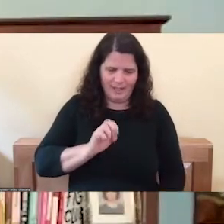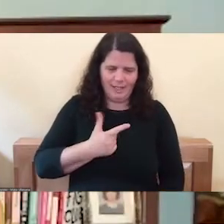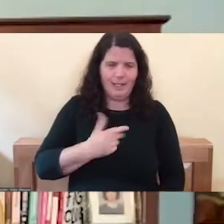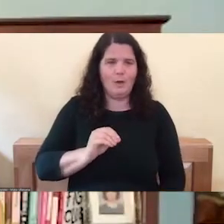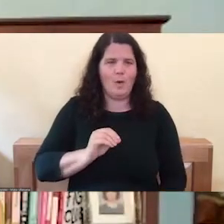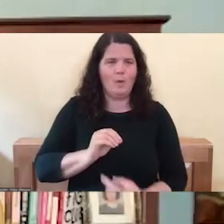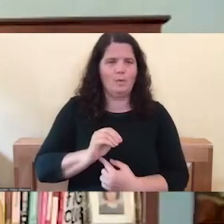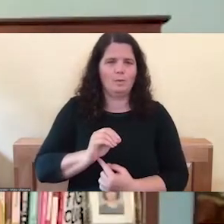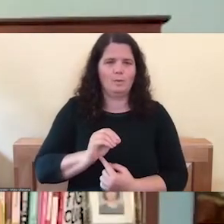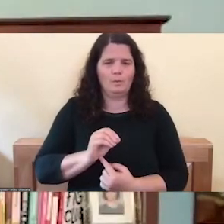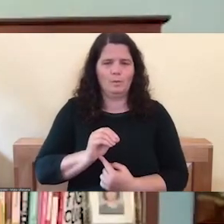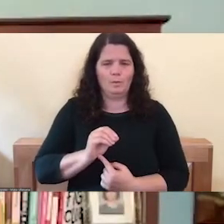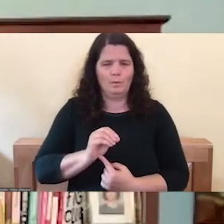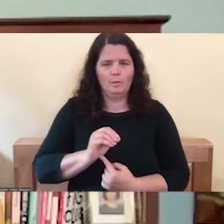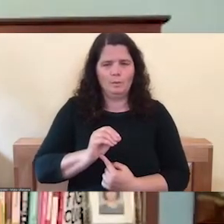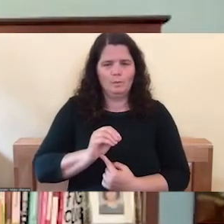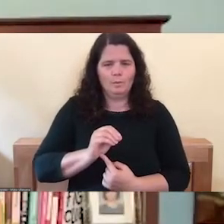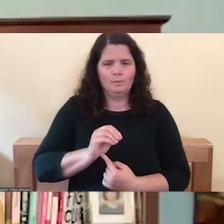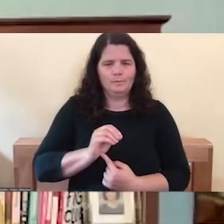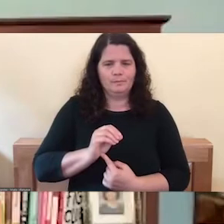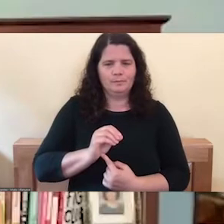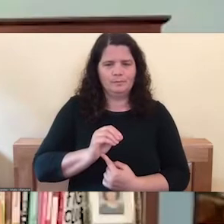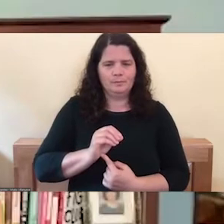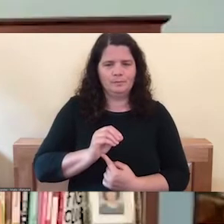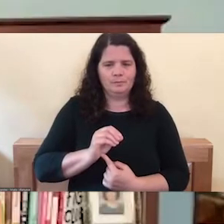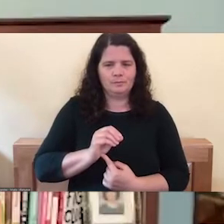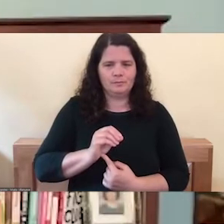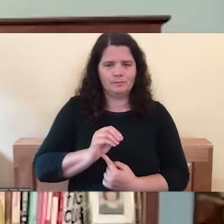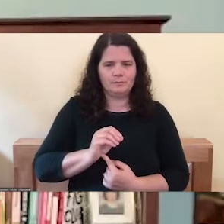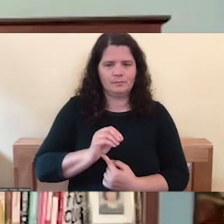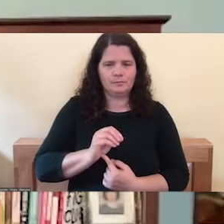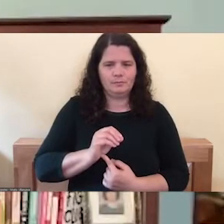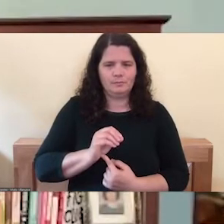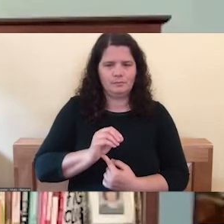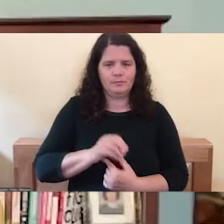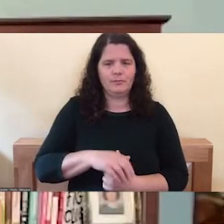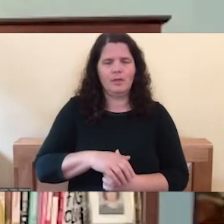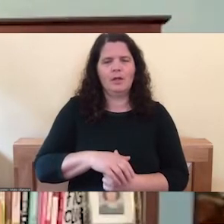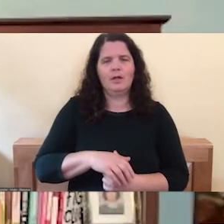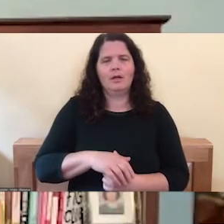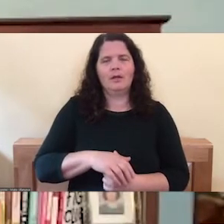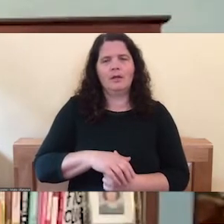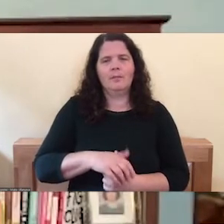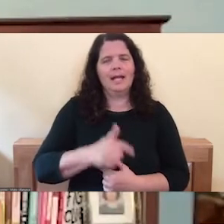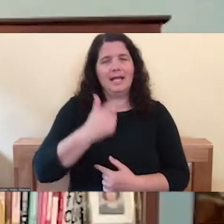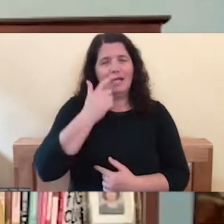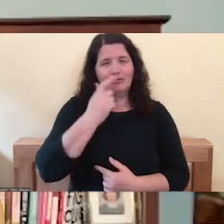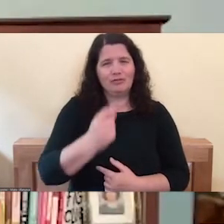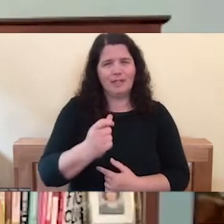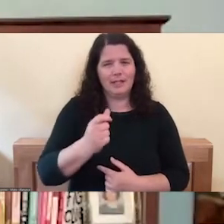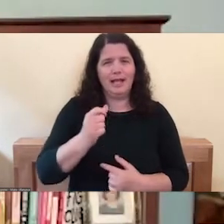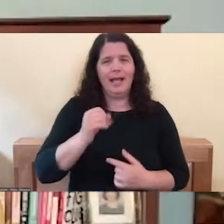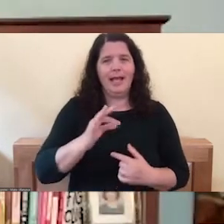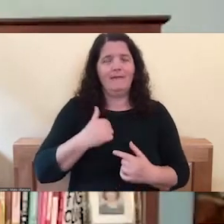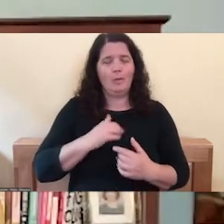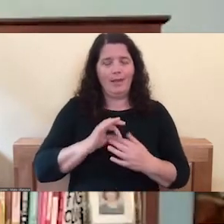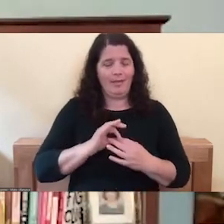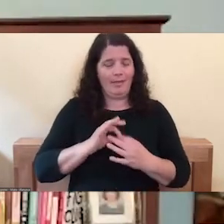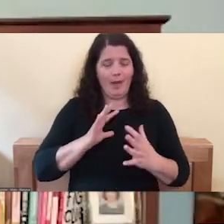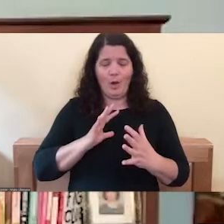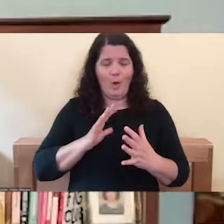so I, but it's interesting, isn't it? When we let go of identification with ego,